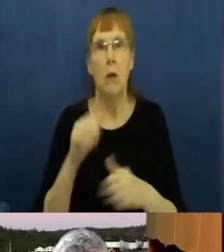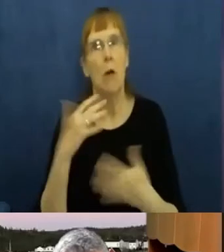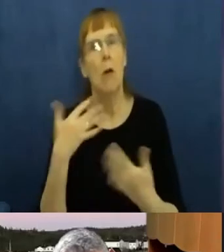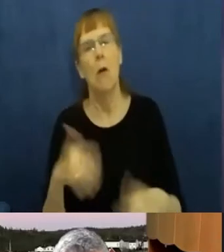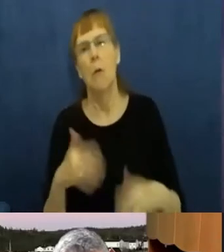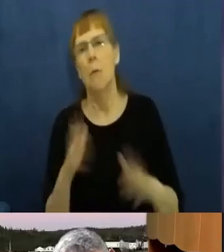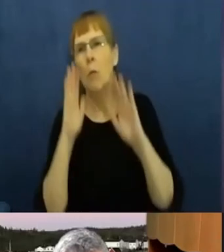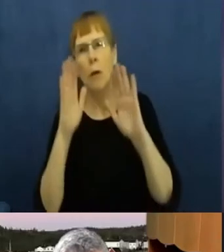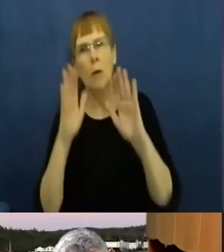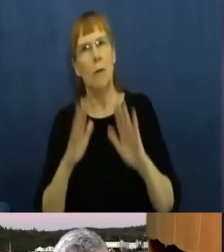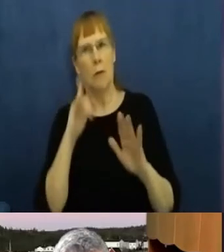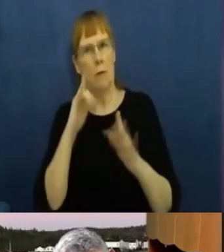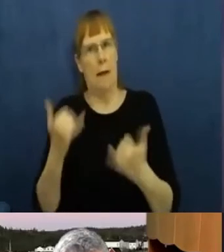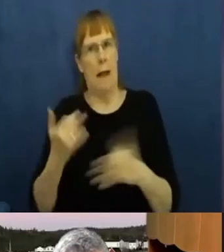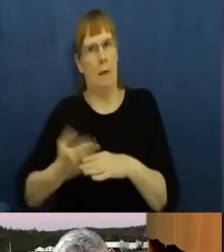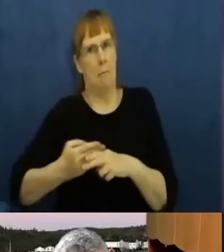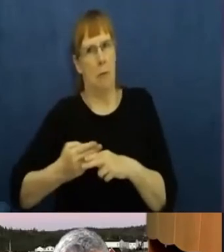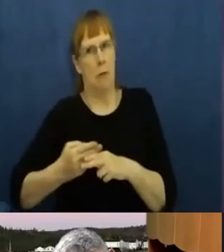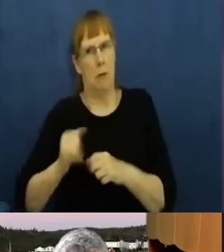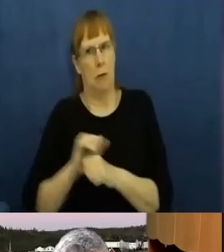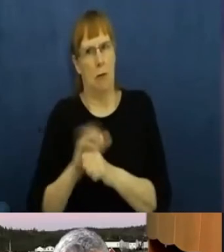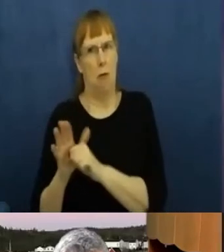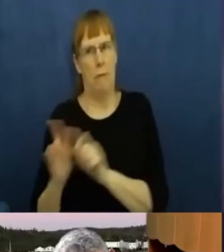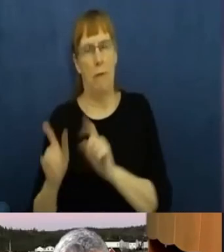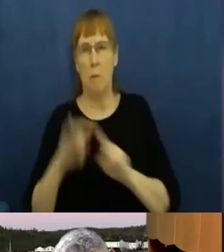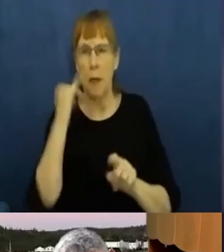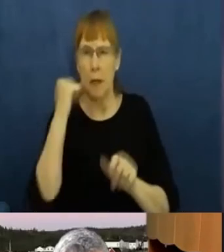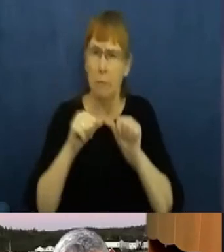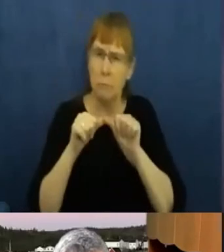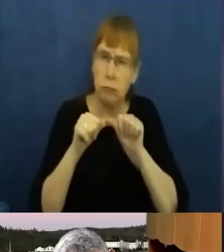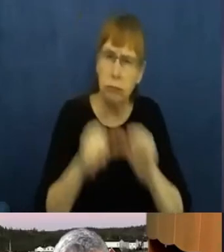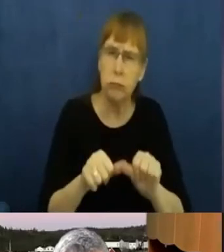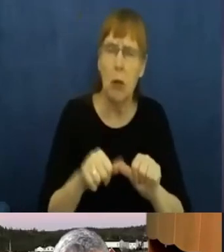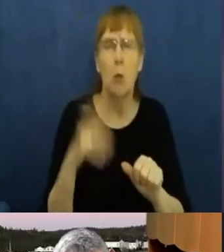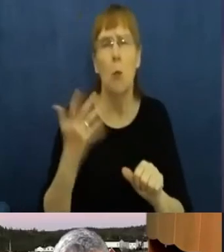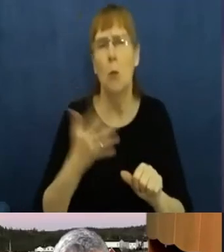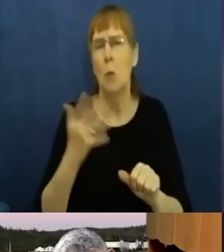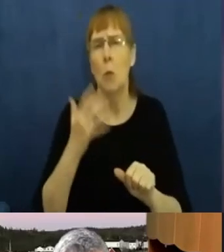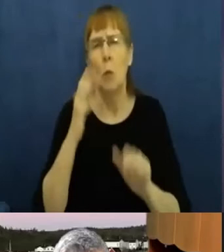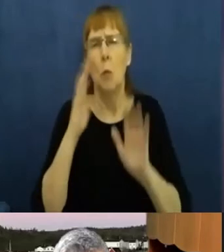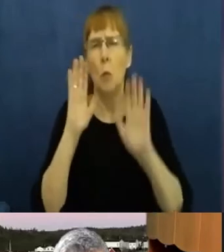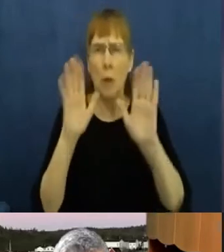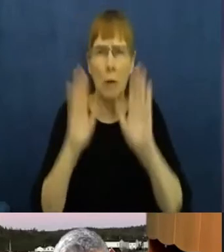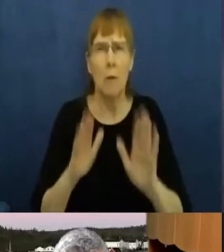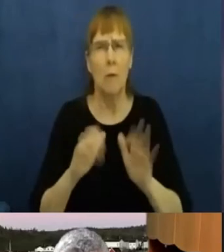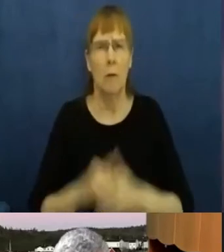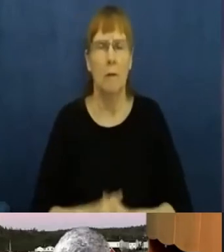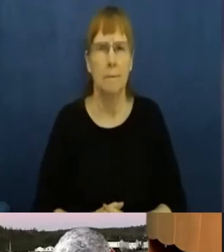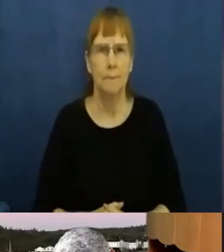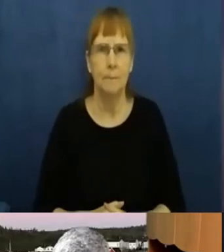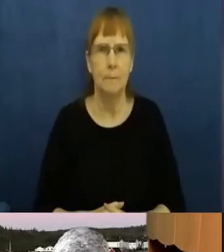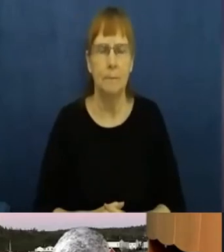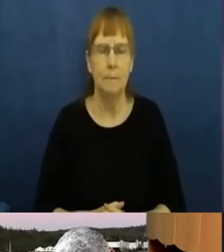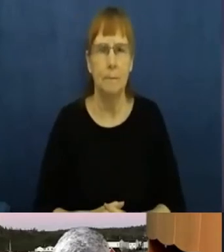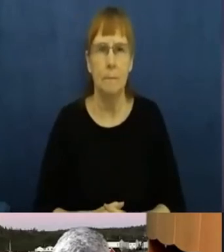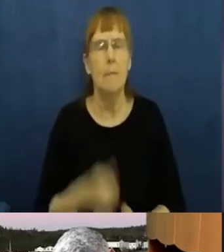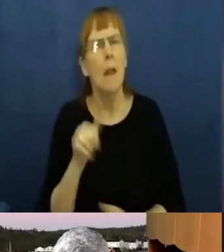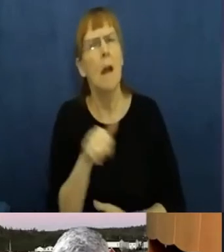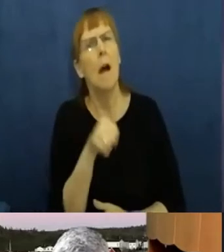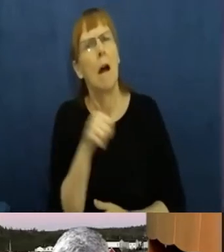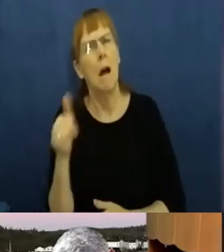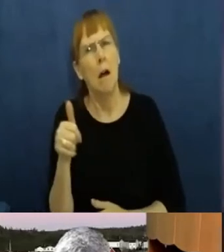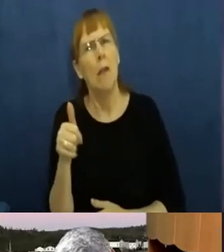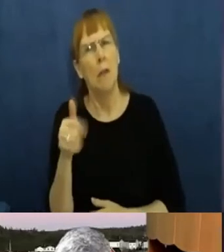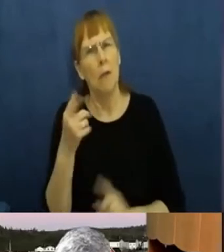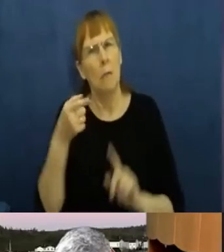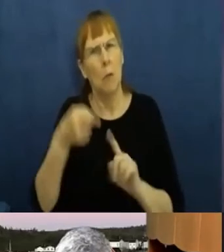thing that I kept hearing was a commitment to community and to caring. As you suggested yourself,